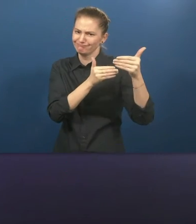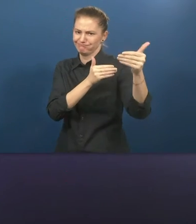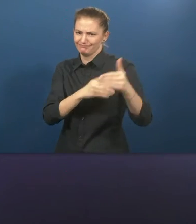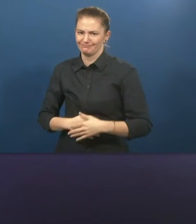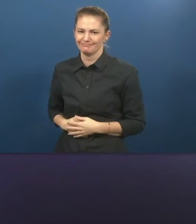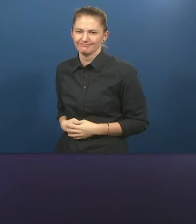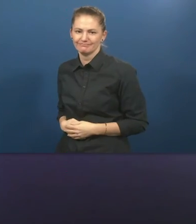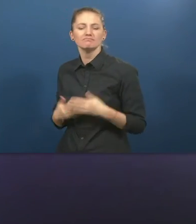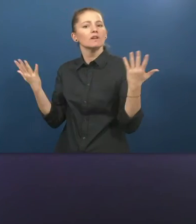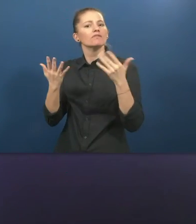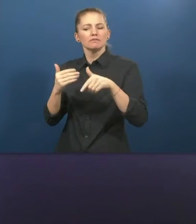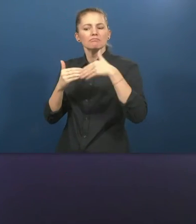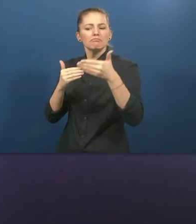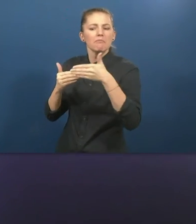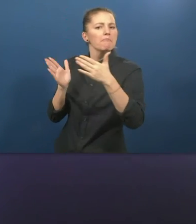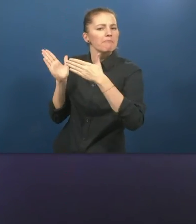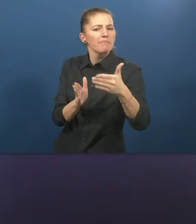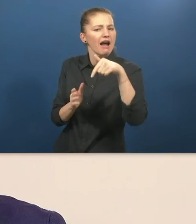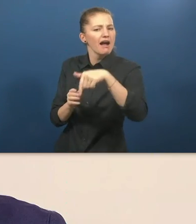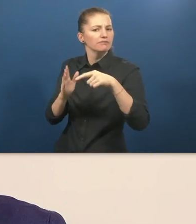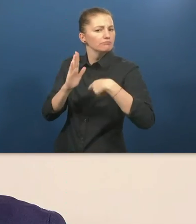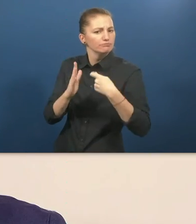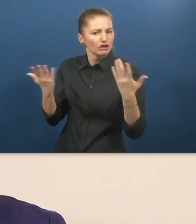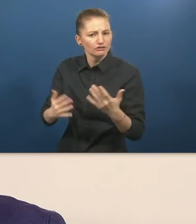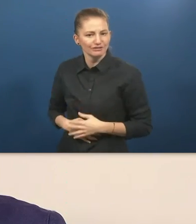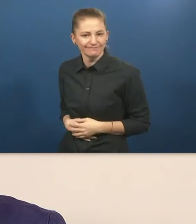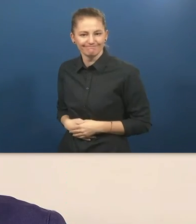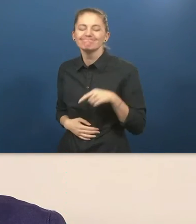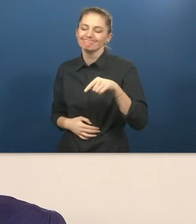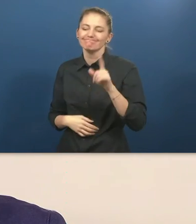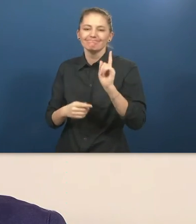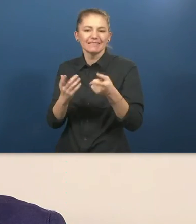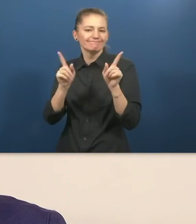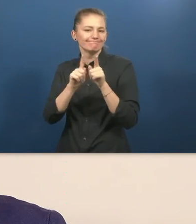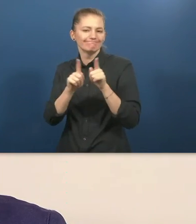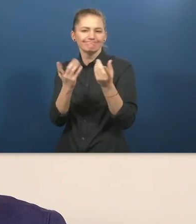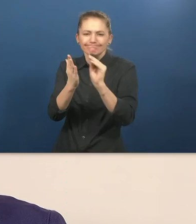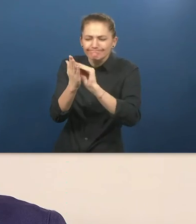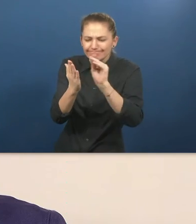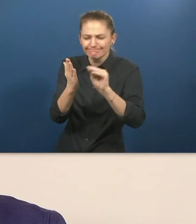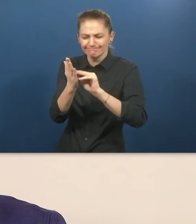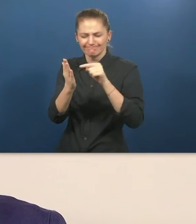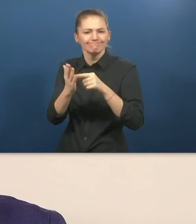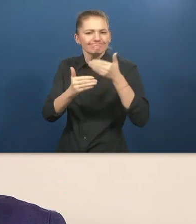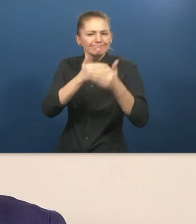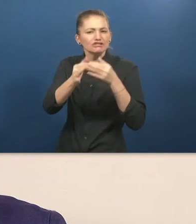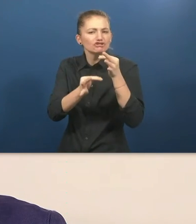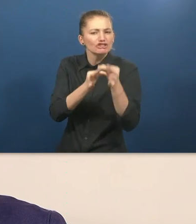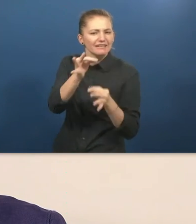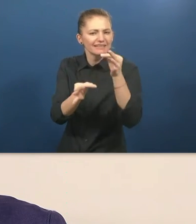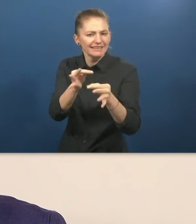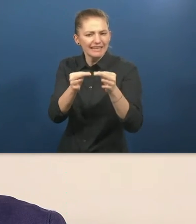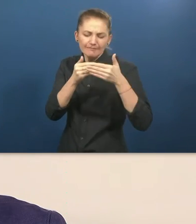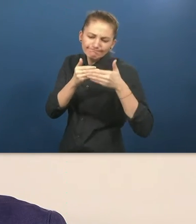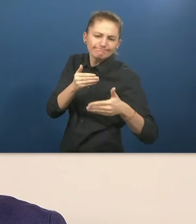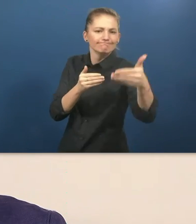It is necessary to design a continuous advocacy plan over time aimed at companies and to develop a technological tool that